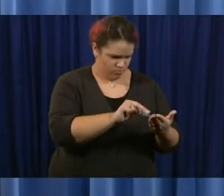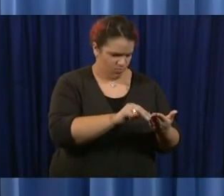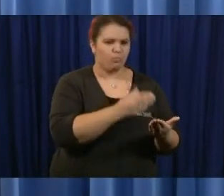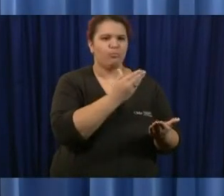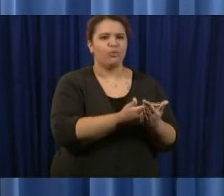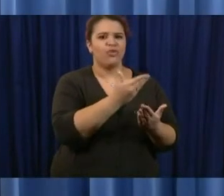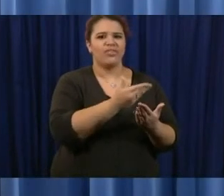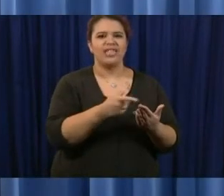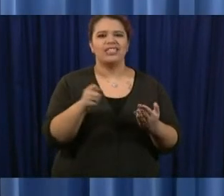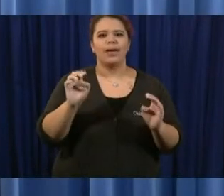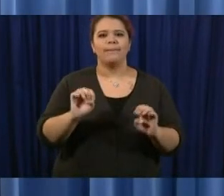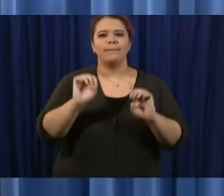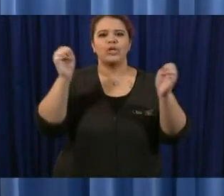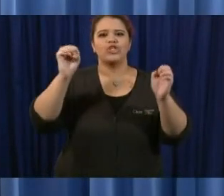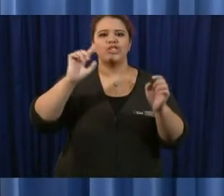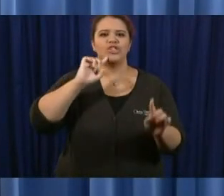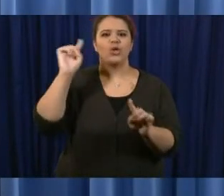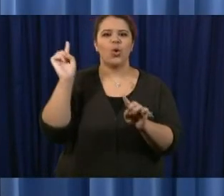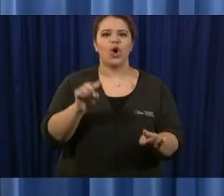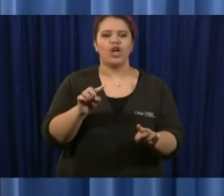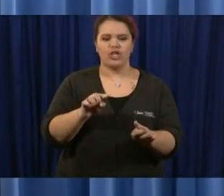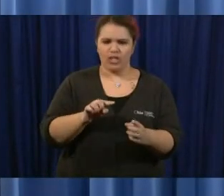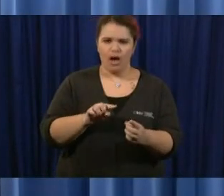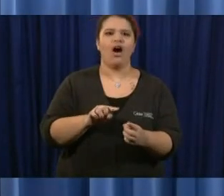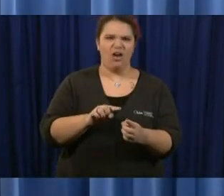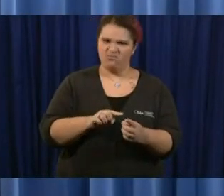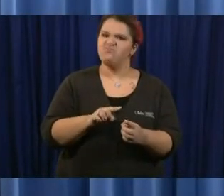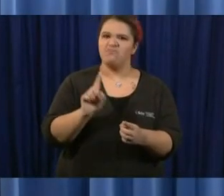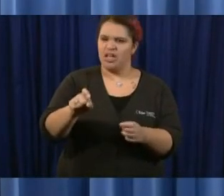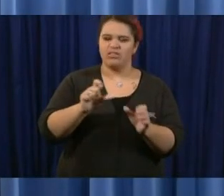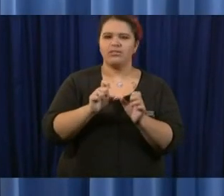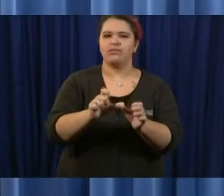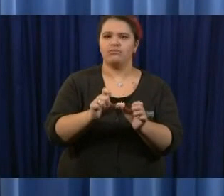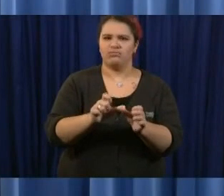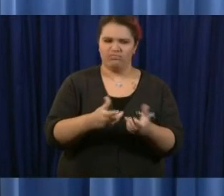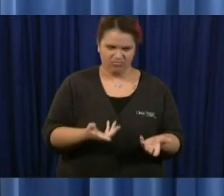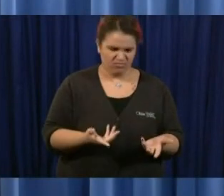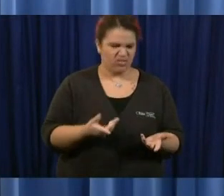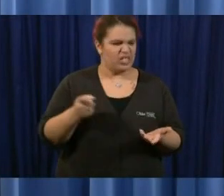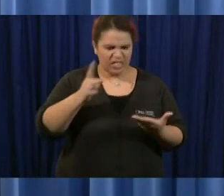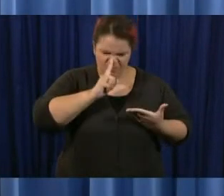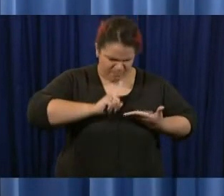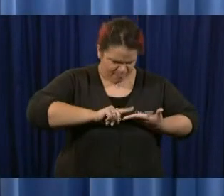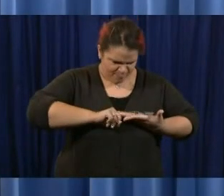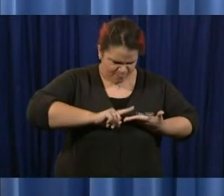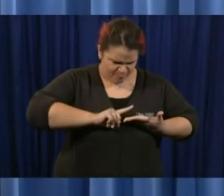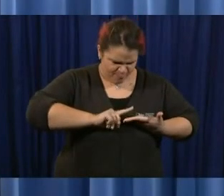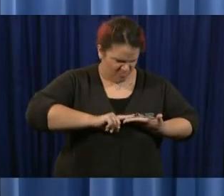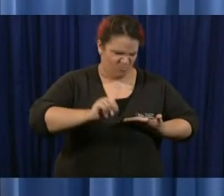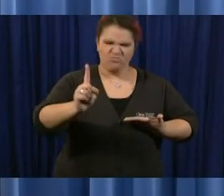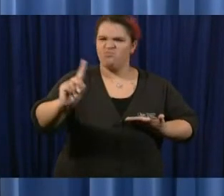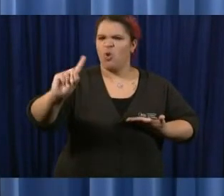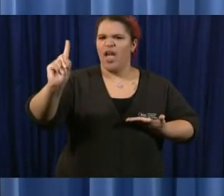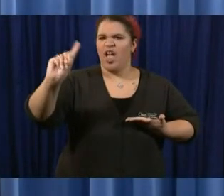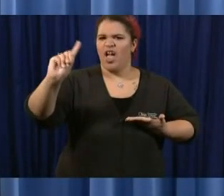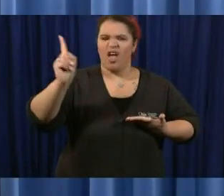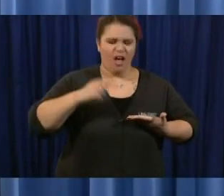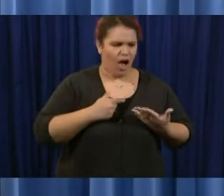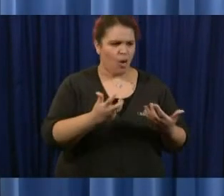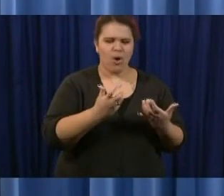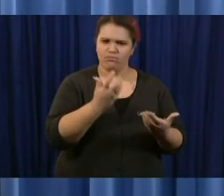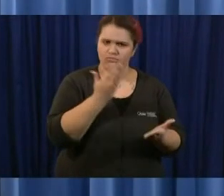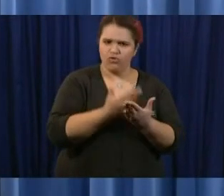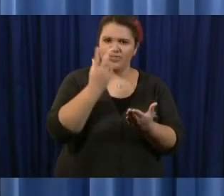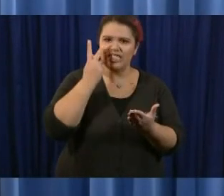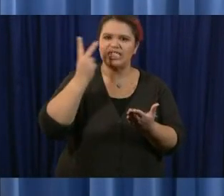they're telling us that they can't find the information discrediting that the cat the curve is flat and that capacity is full we're also being